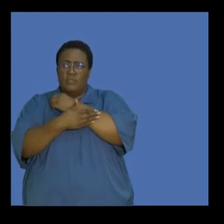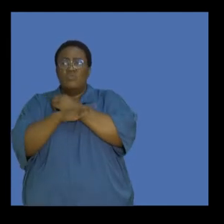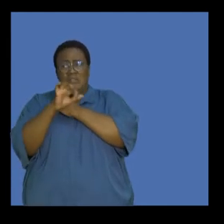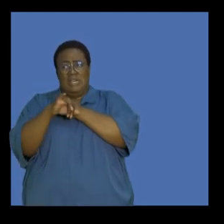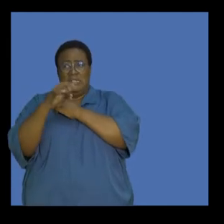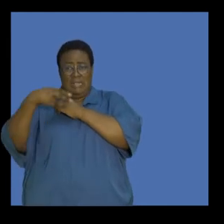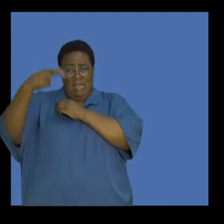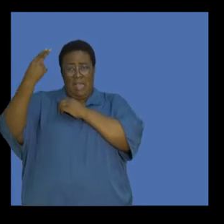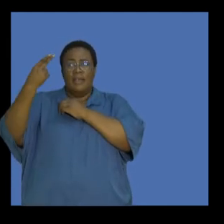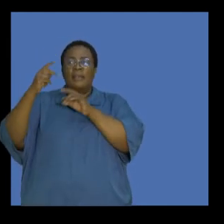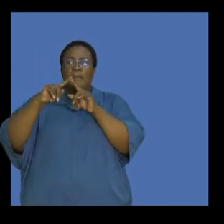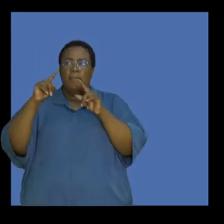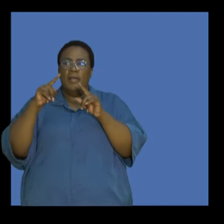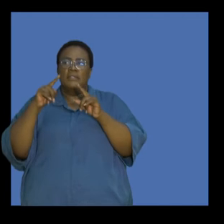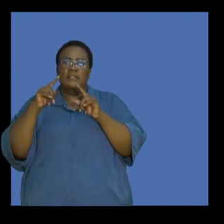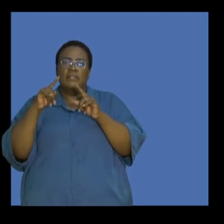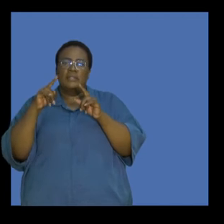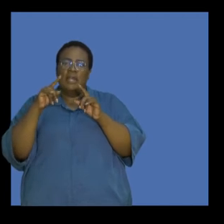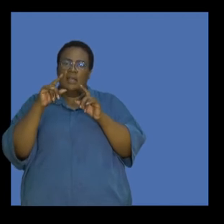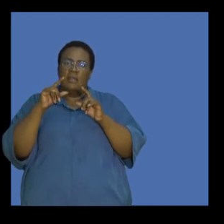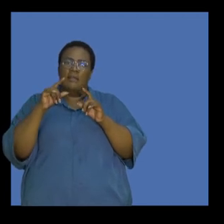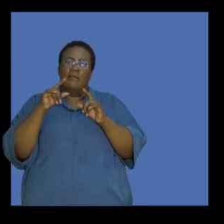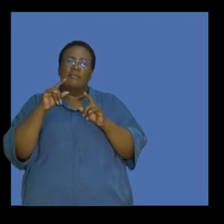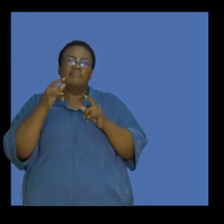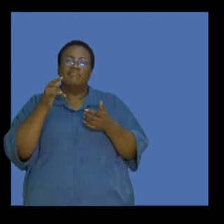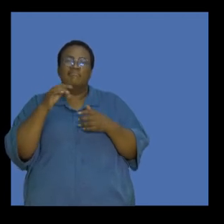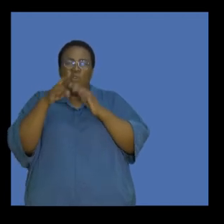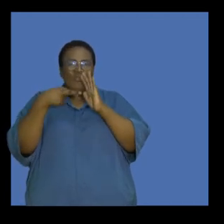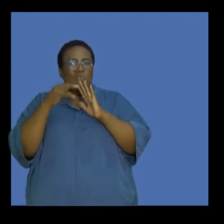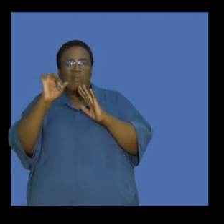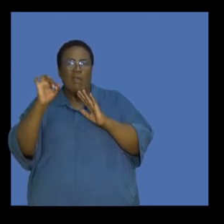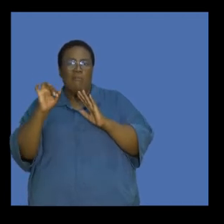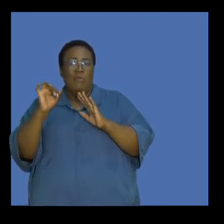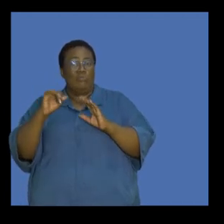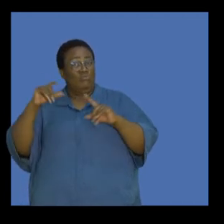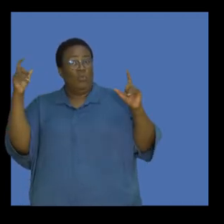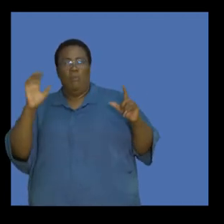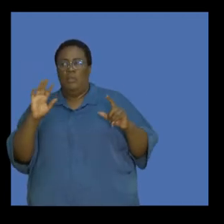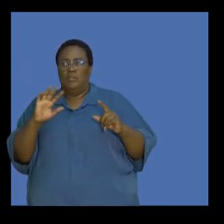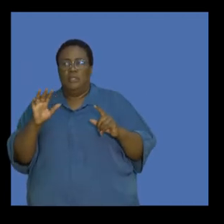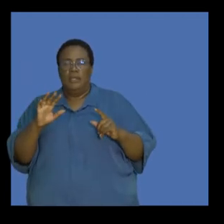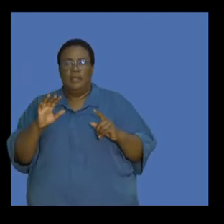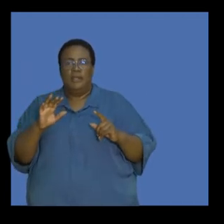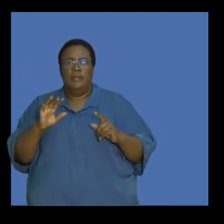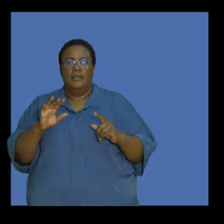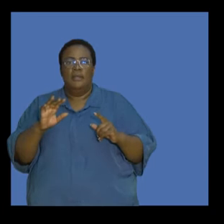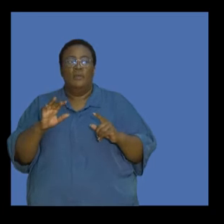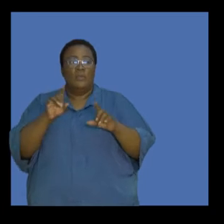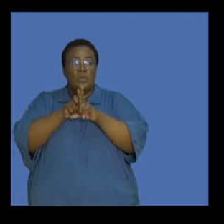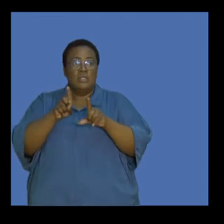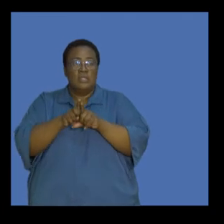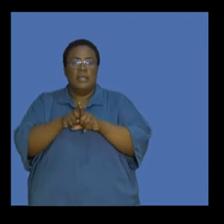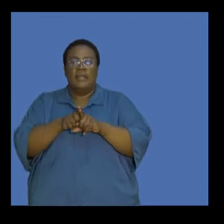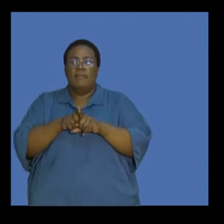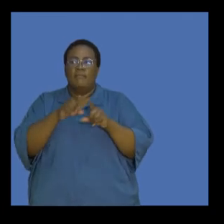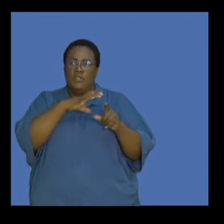all the other countries, although significant, have smaller roles in this. So yes, we might not be a significant